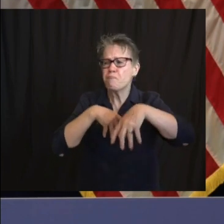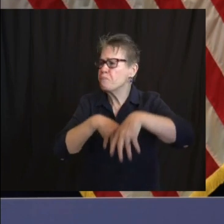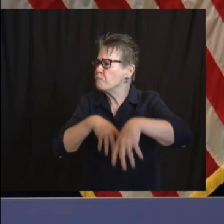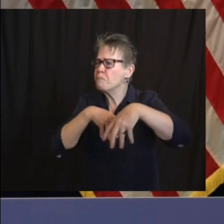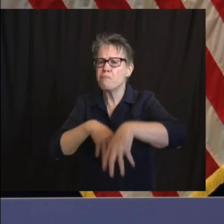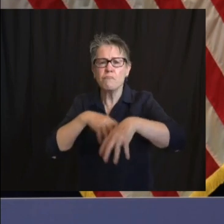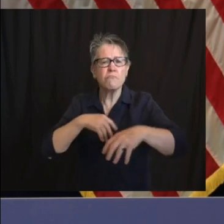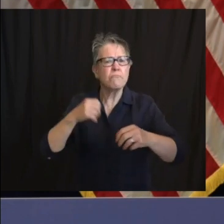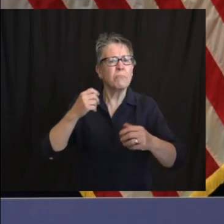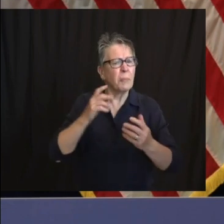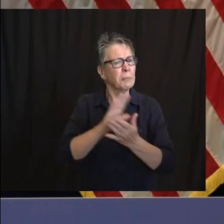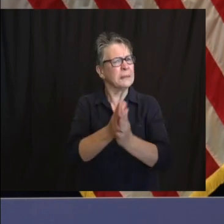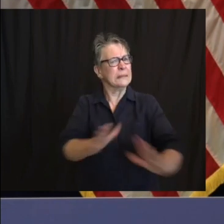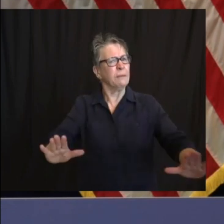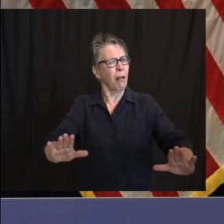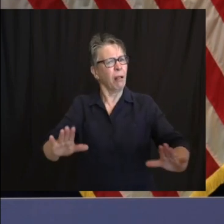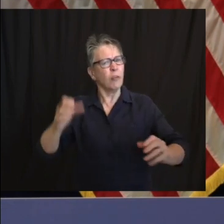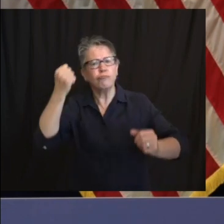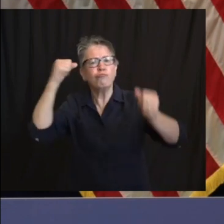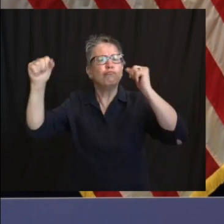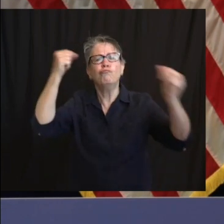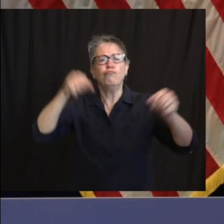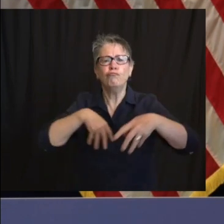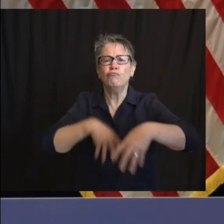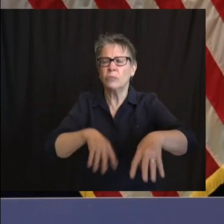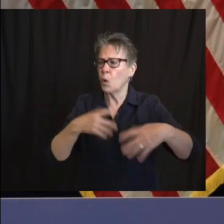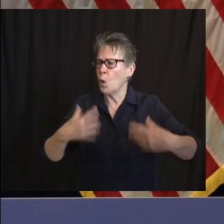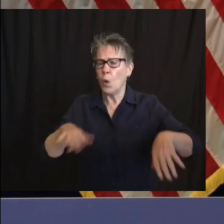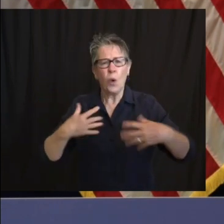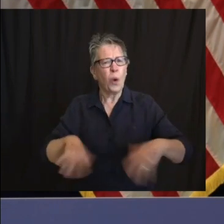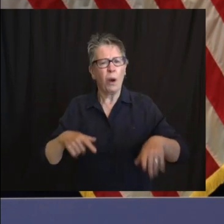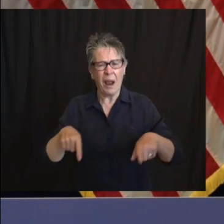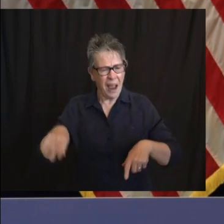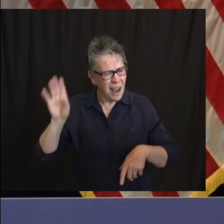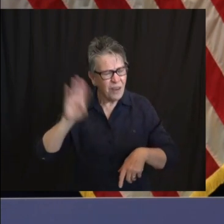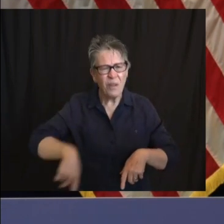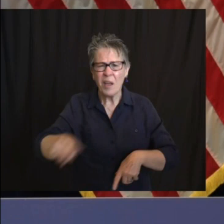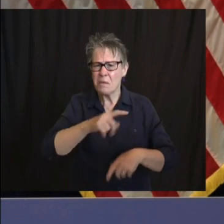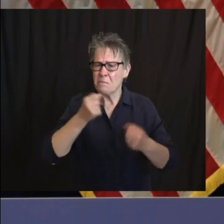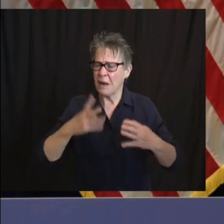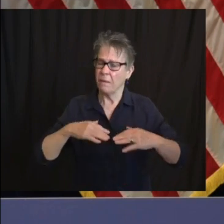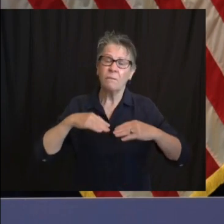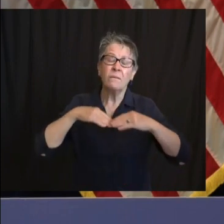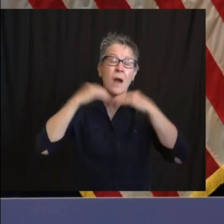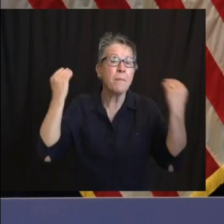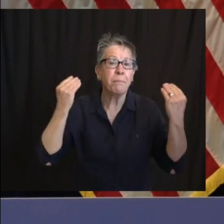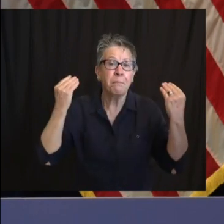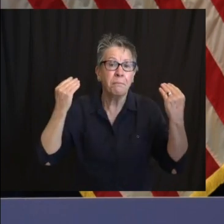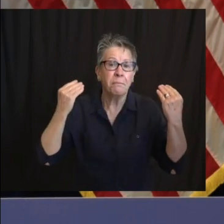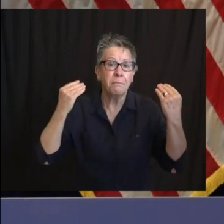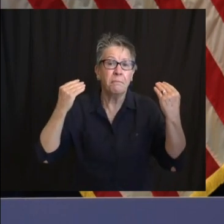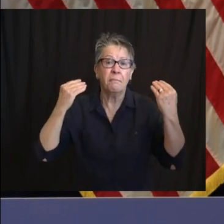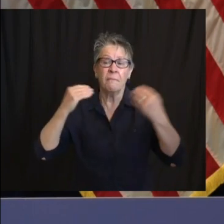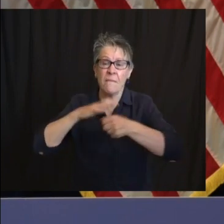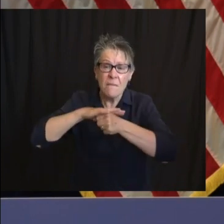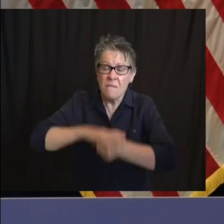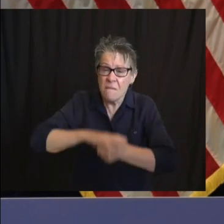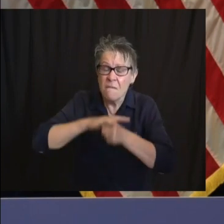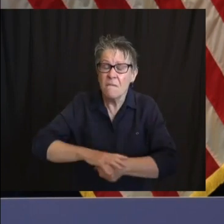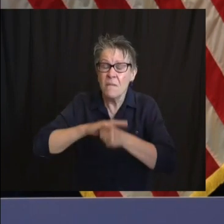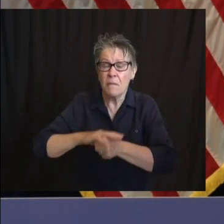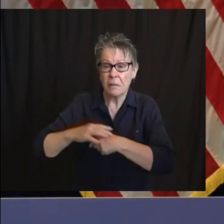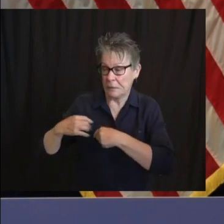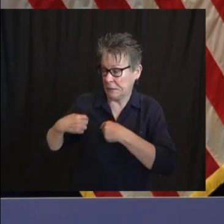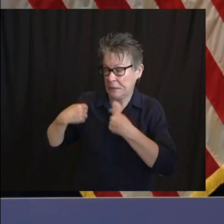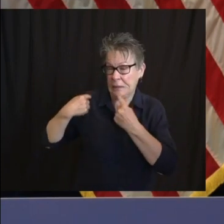take it anymore in that first year of the 5th century since slavery came to our shores that we still see a black